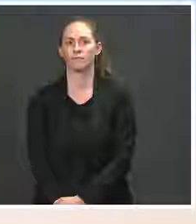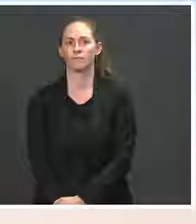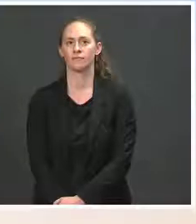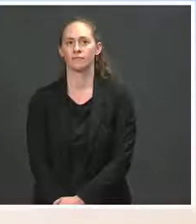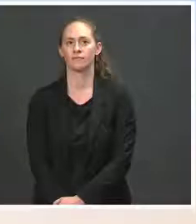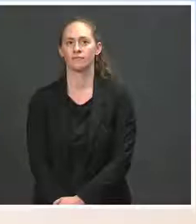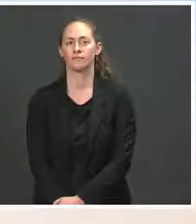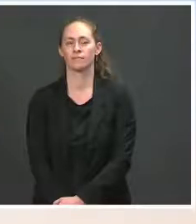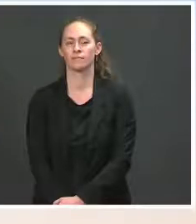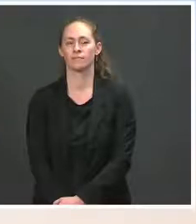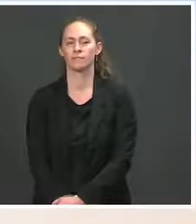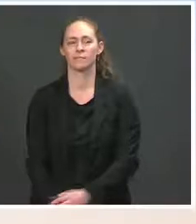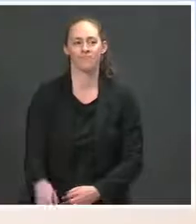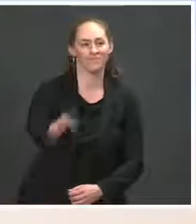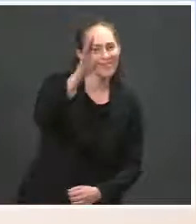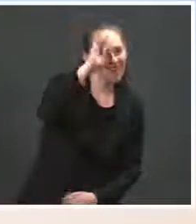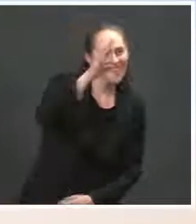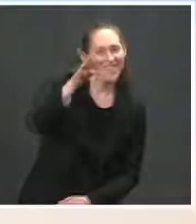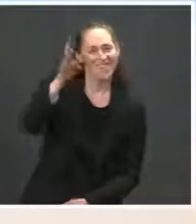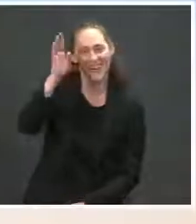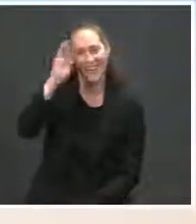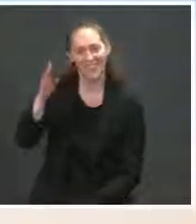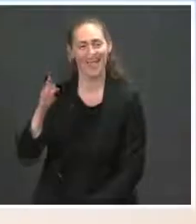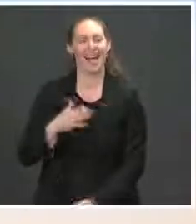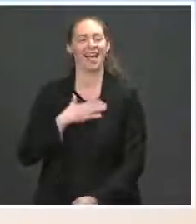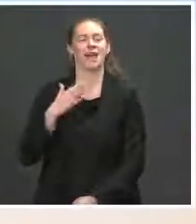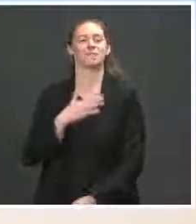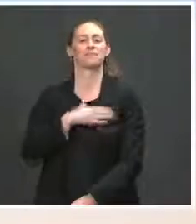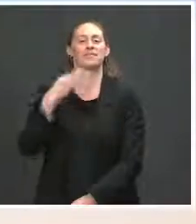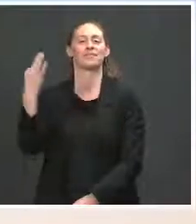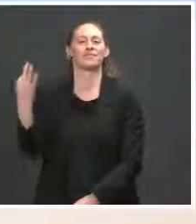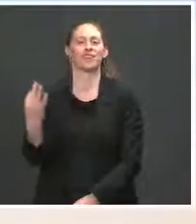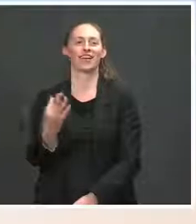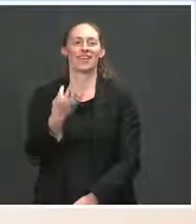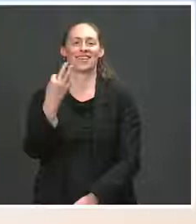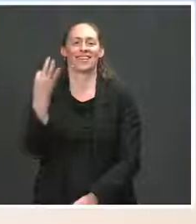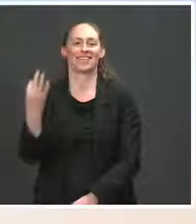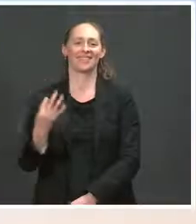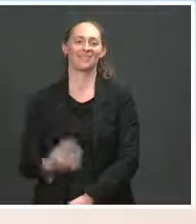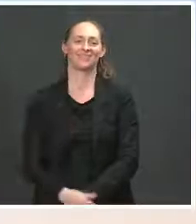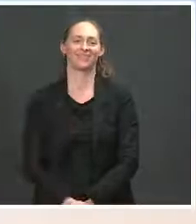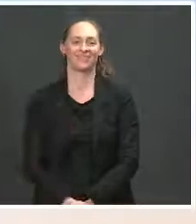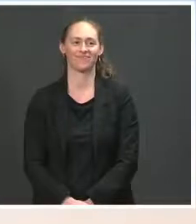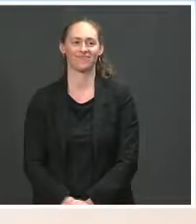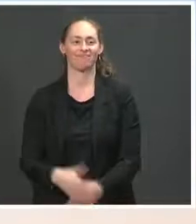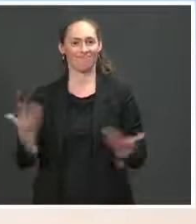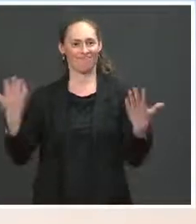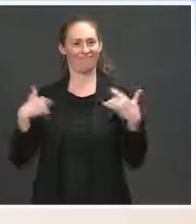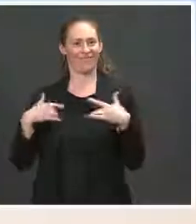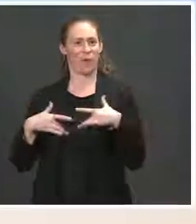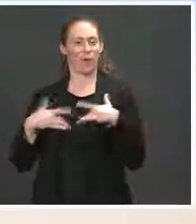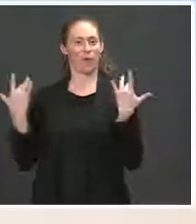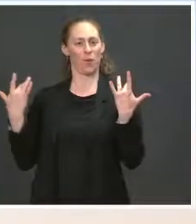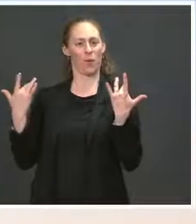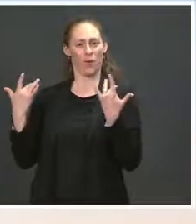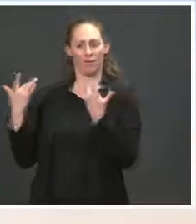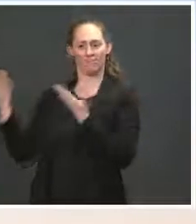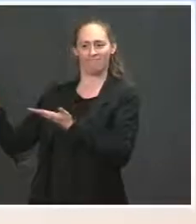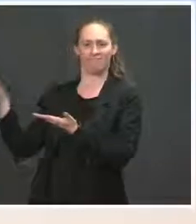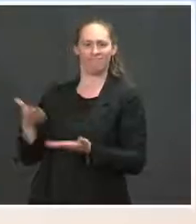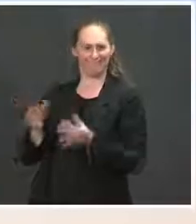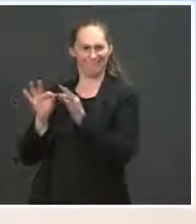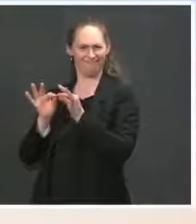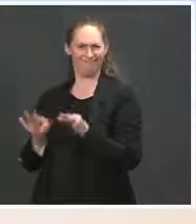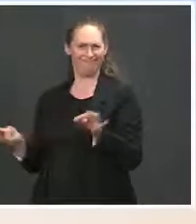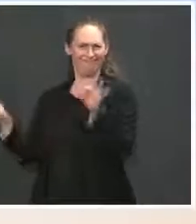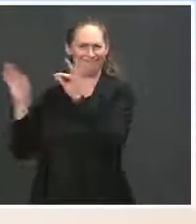Ms. Hi, everyone. Happy Friday. We have another very exciting guest today, our